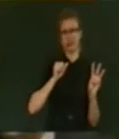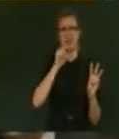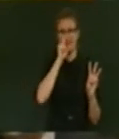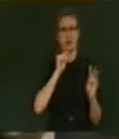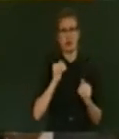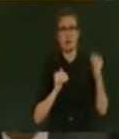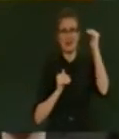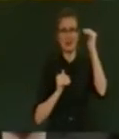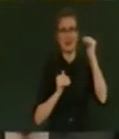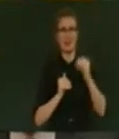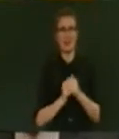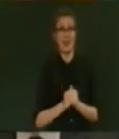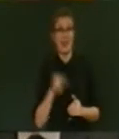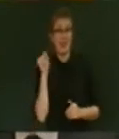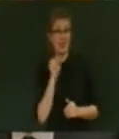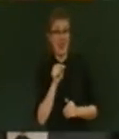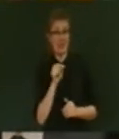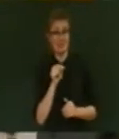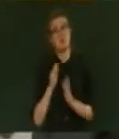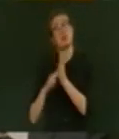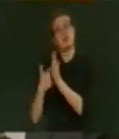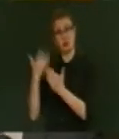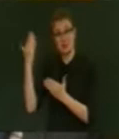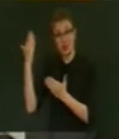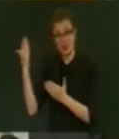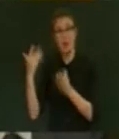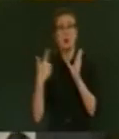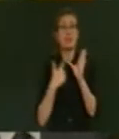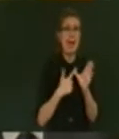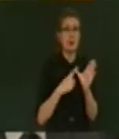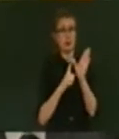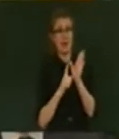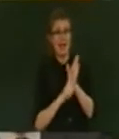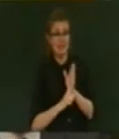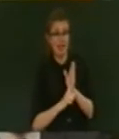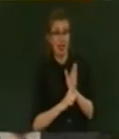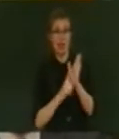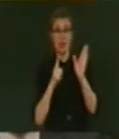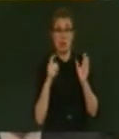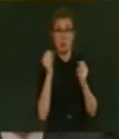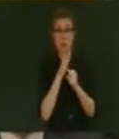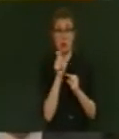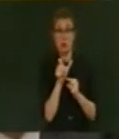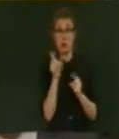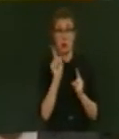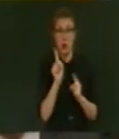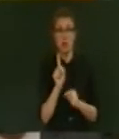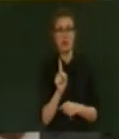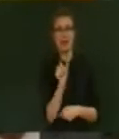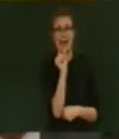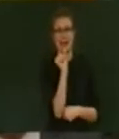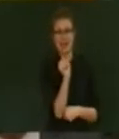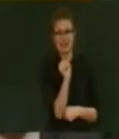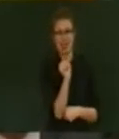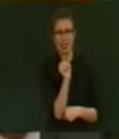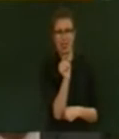Speaker, that was Andrew Little, and the operative word is little, because it's a touch kind to say he's done